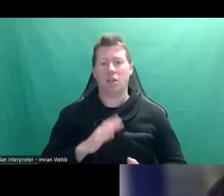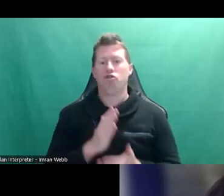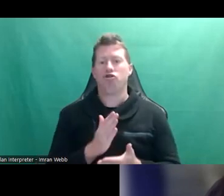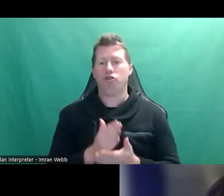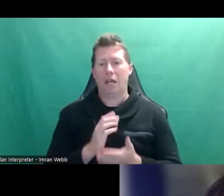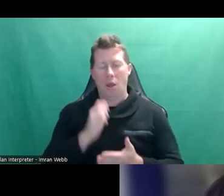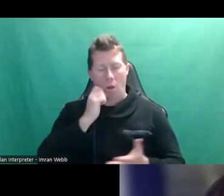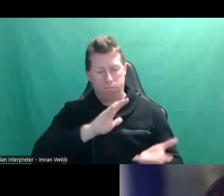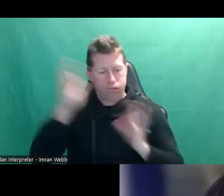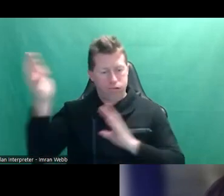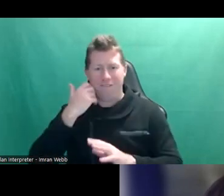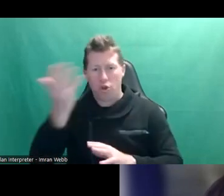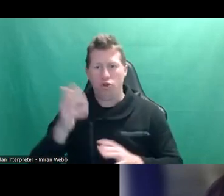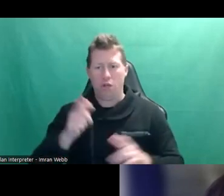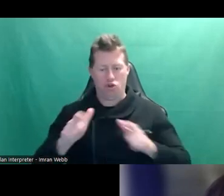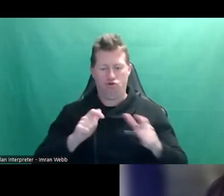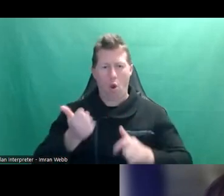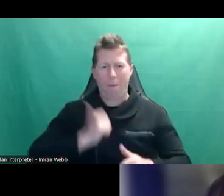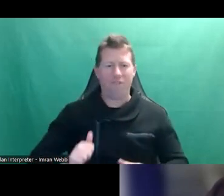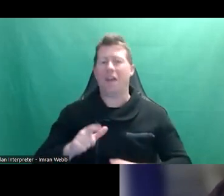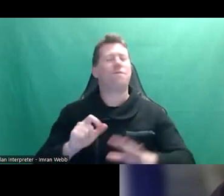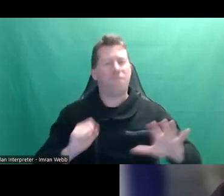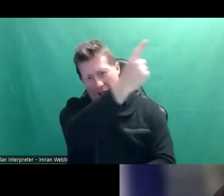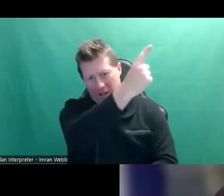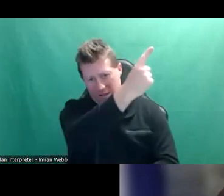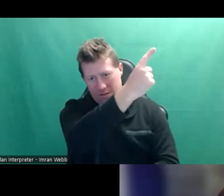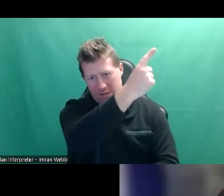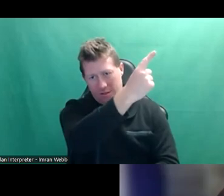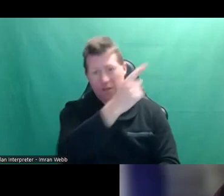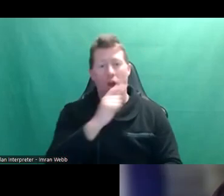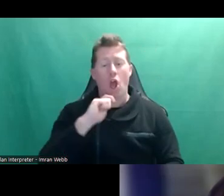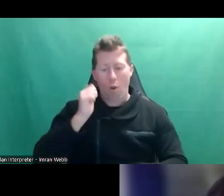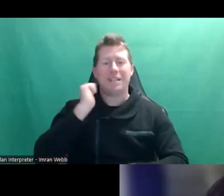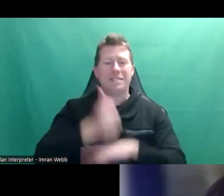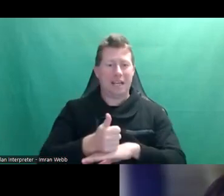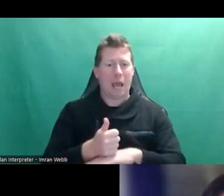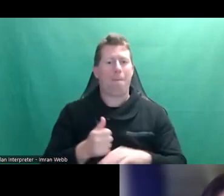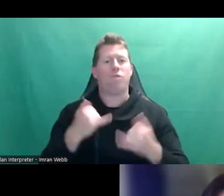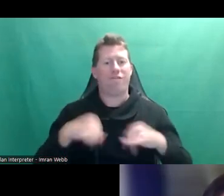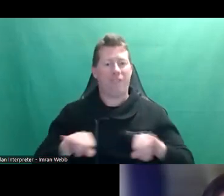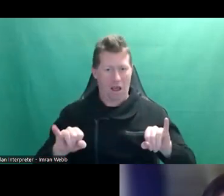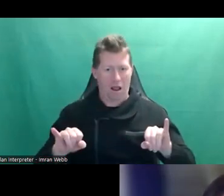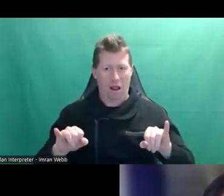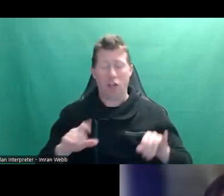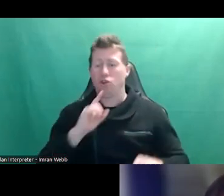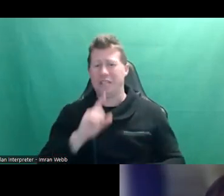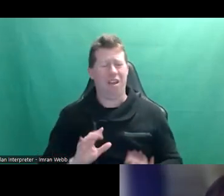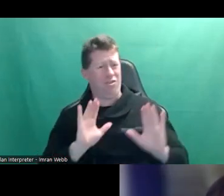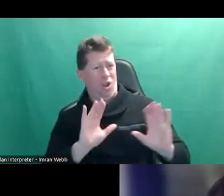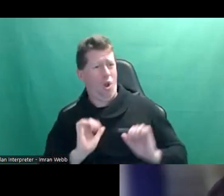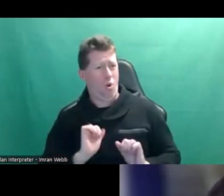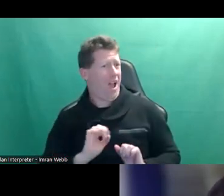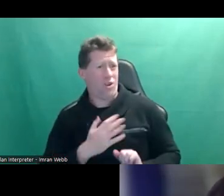their behaviour. That if you throw away politeness, you're going to set yourself up to actually go, you know what? No, I don't like that.